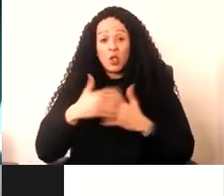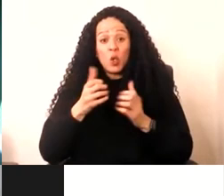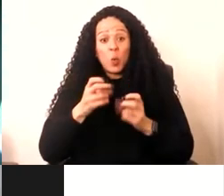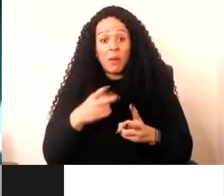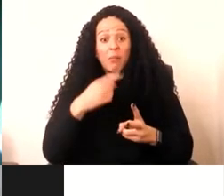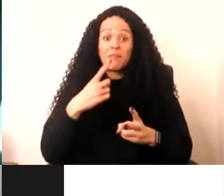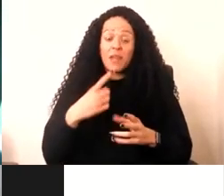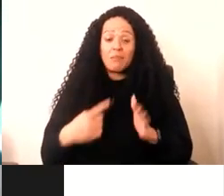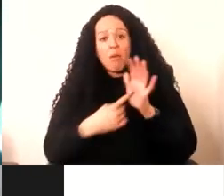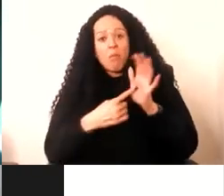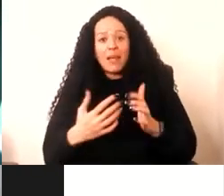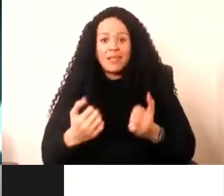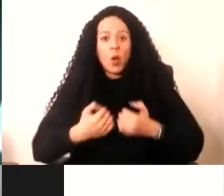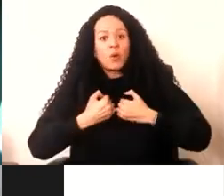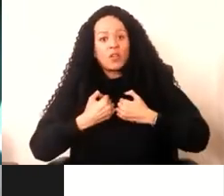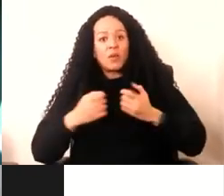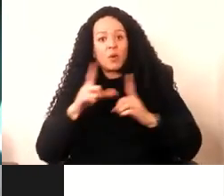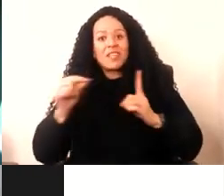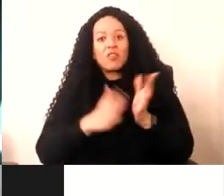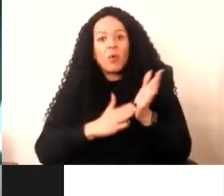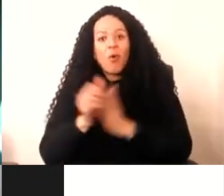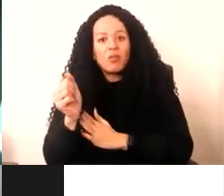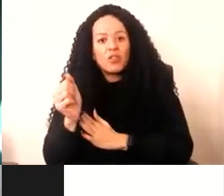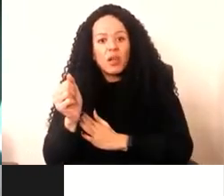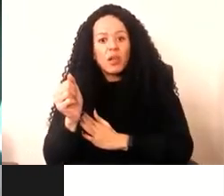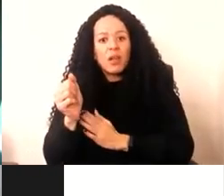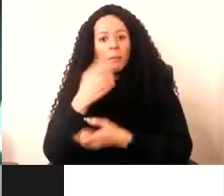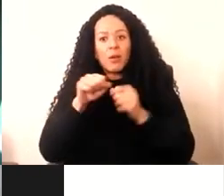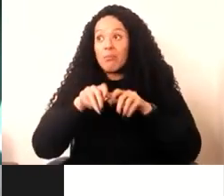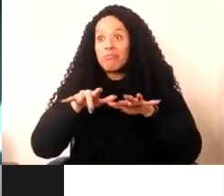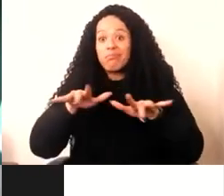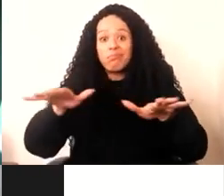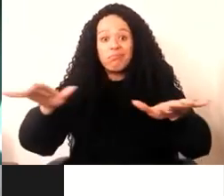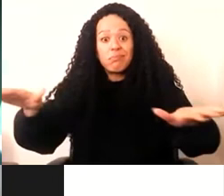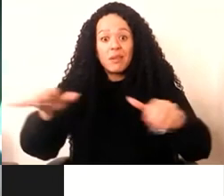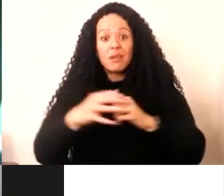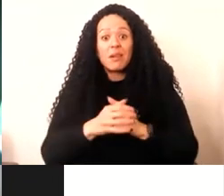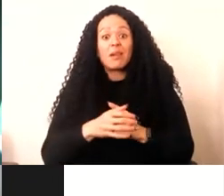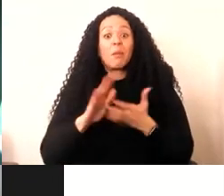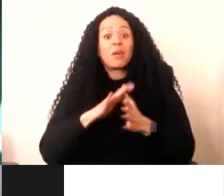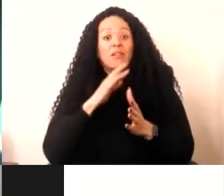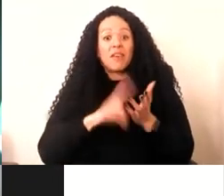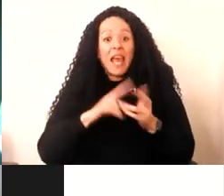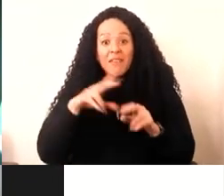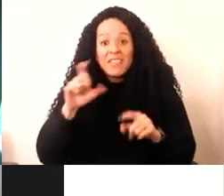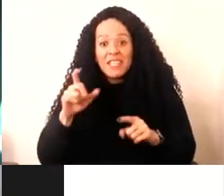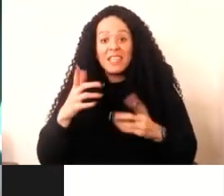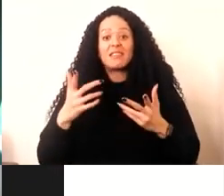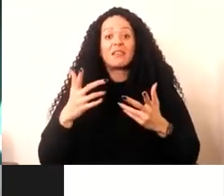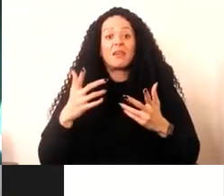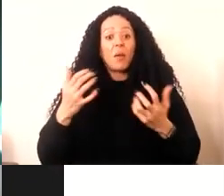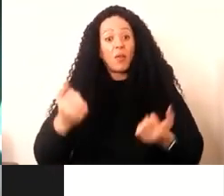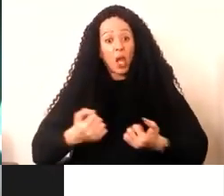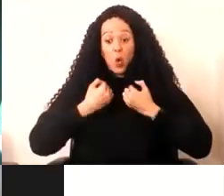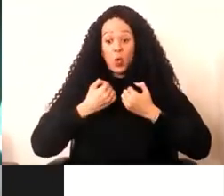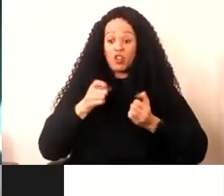ownership of digital culture is becoming much more dispersed right through things like NFTs and so on. So that the ownership of this